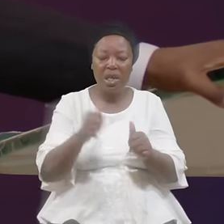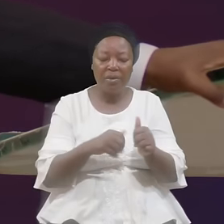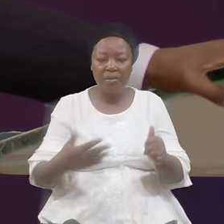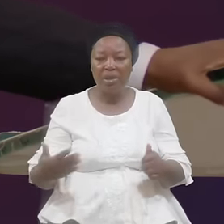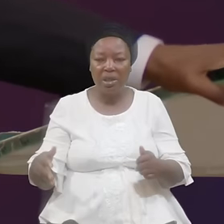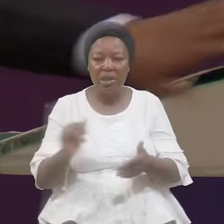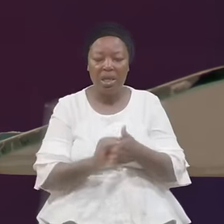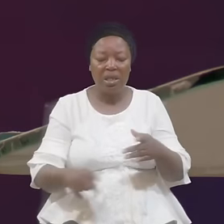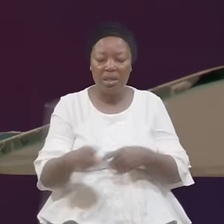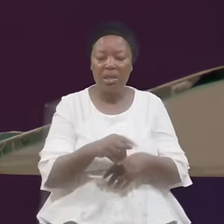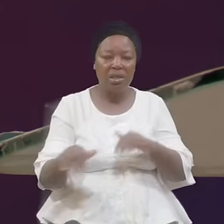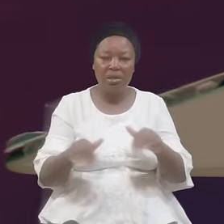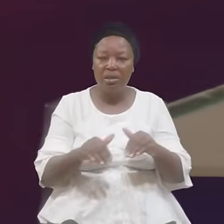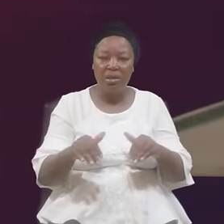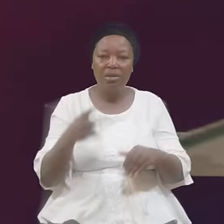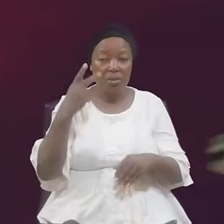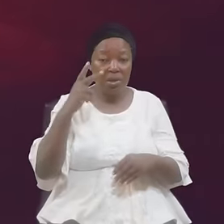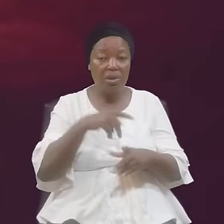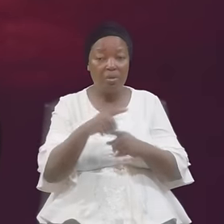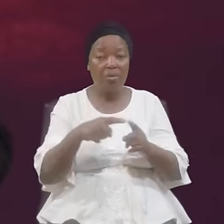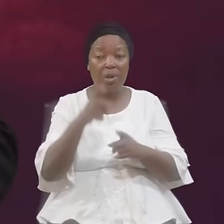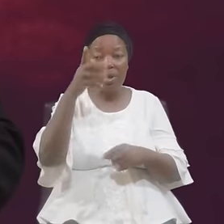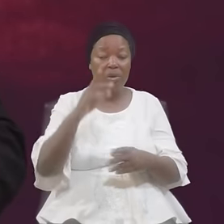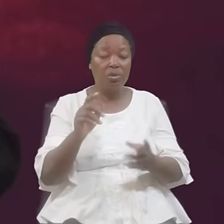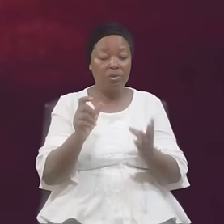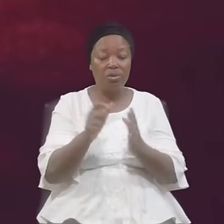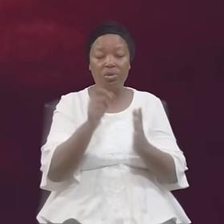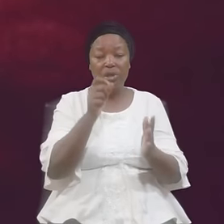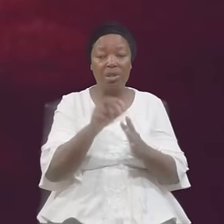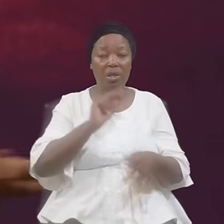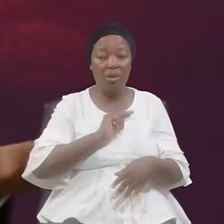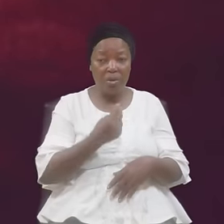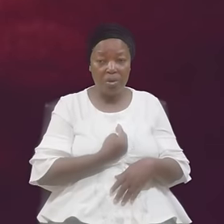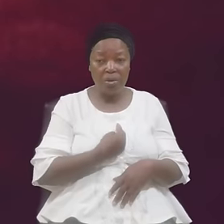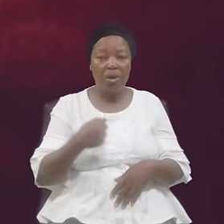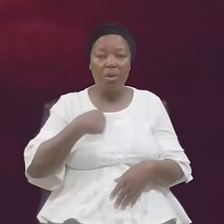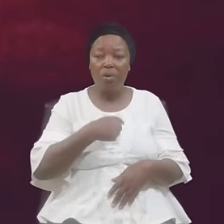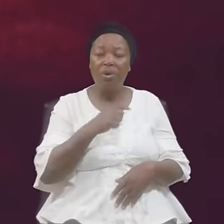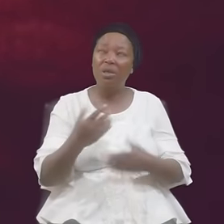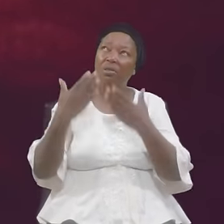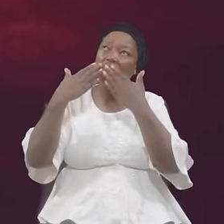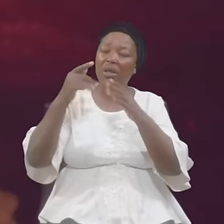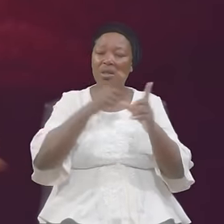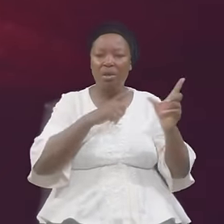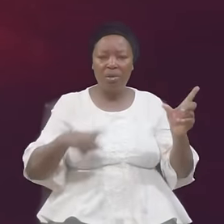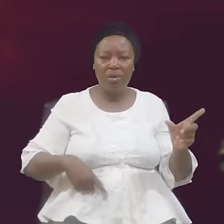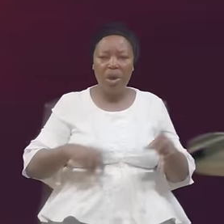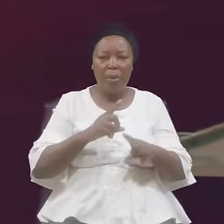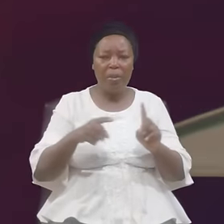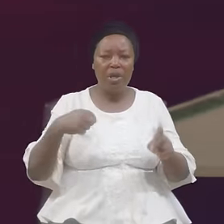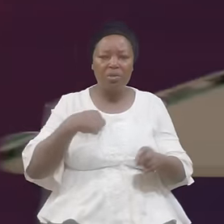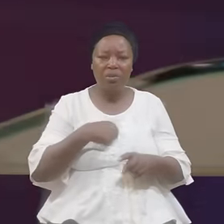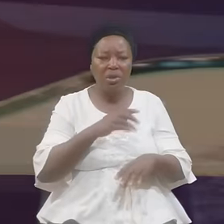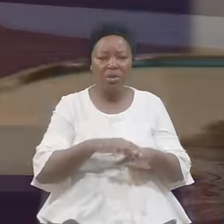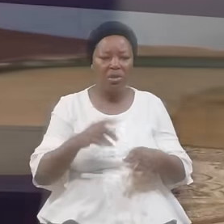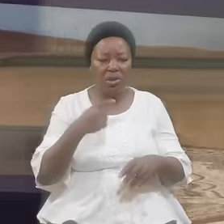They Did You See When God Selects Us And Choses Us We're Grateful To God But We Don't Just See